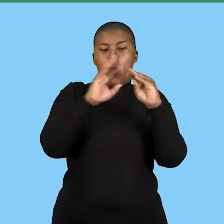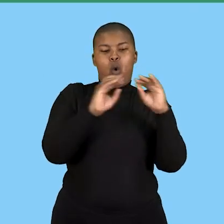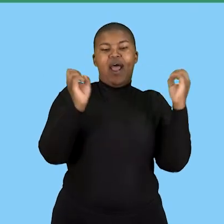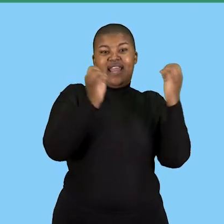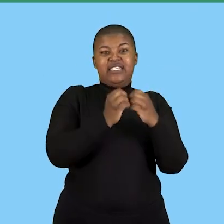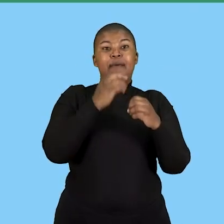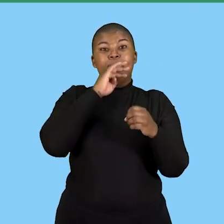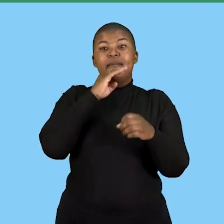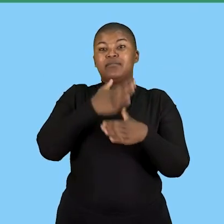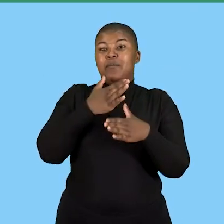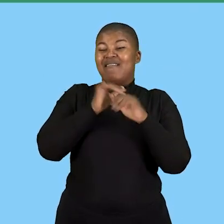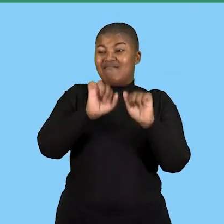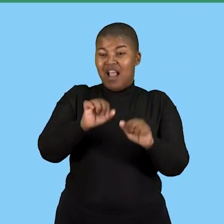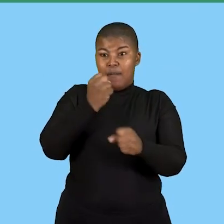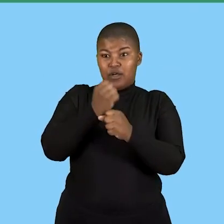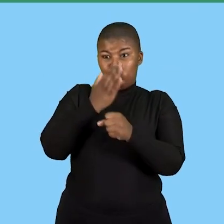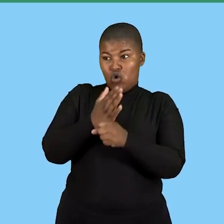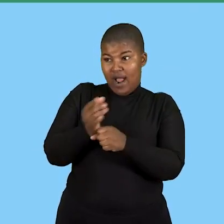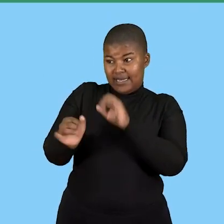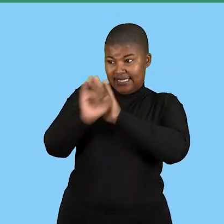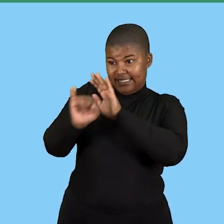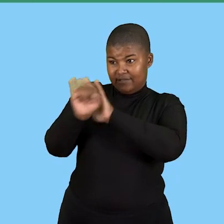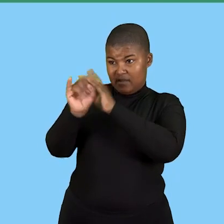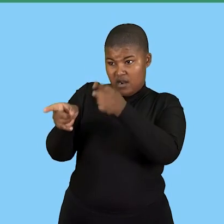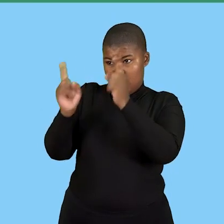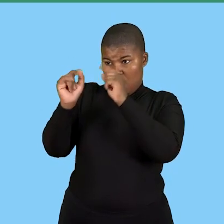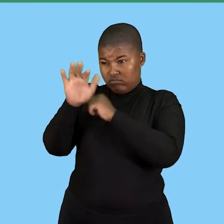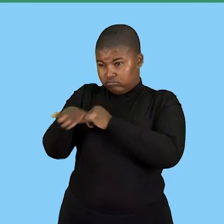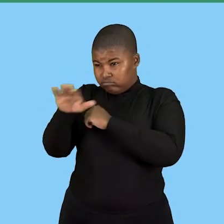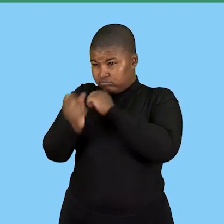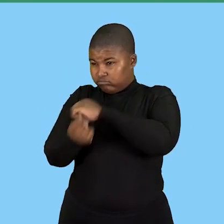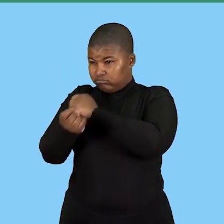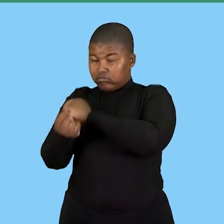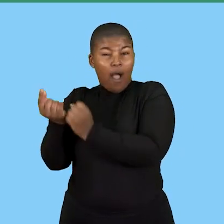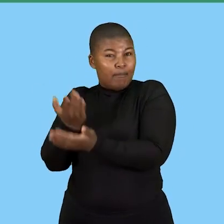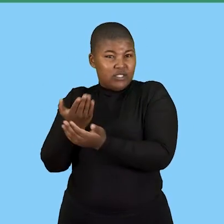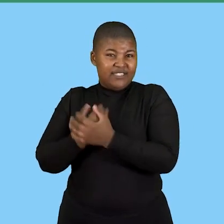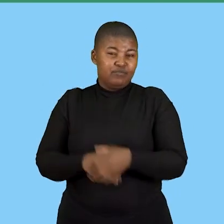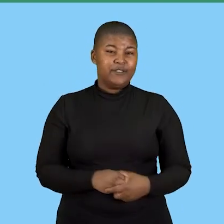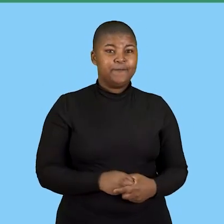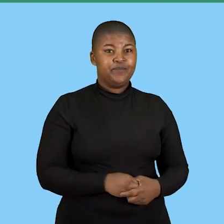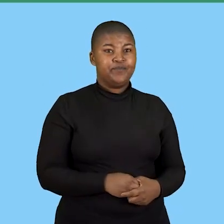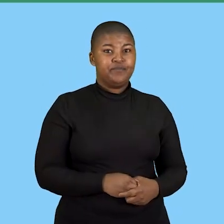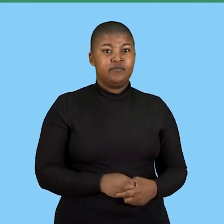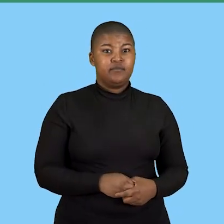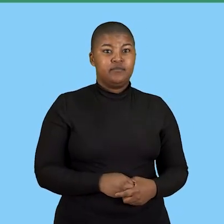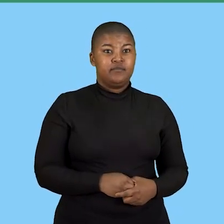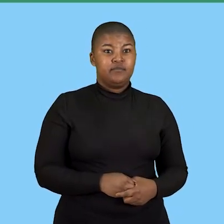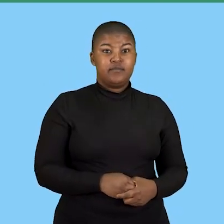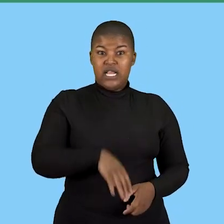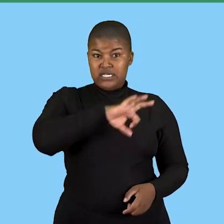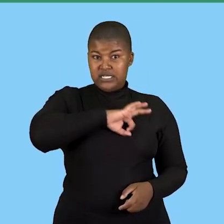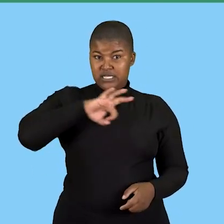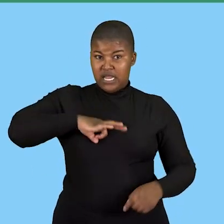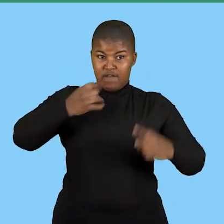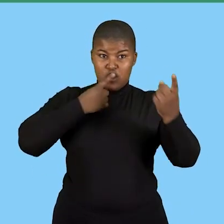their role is to identify potential dangers in the workplace is to also i investigate workers complaints and